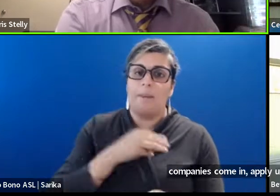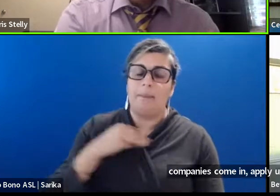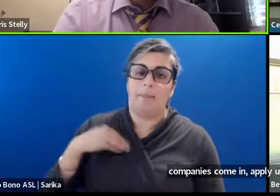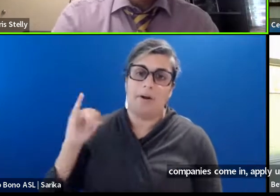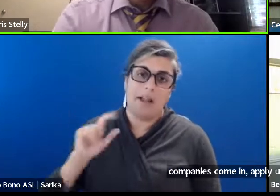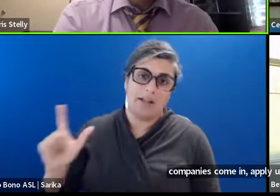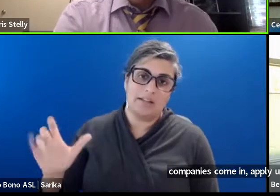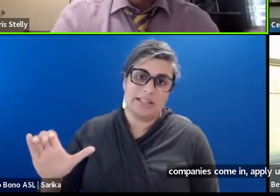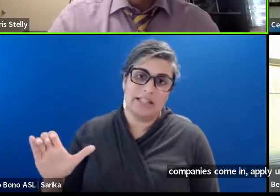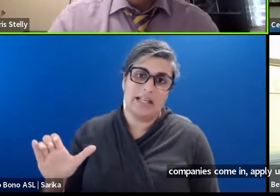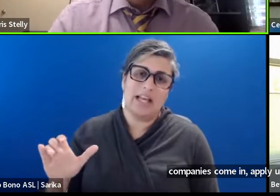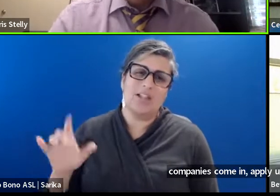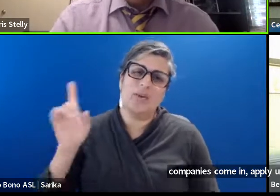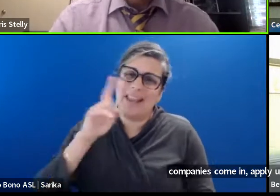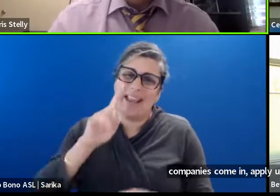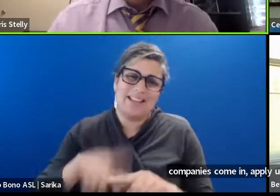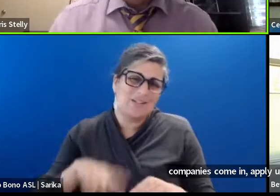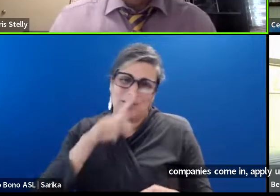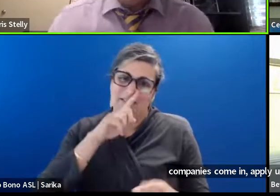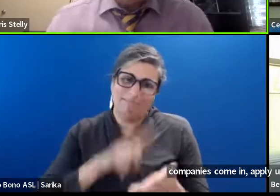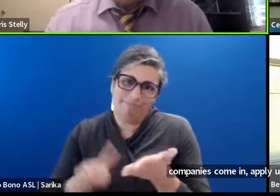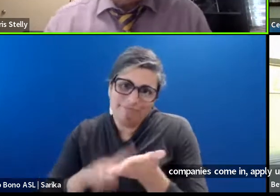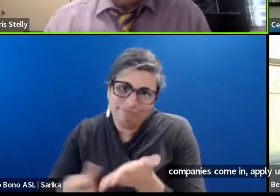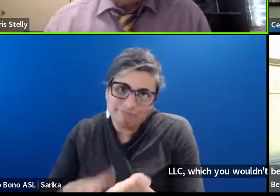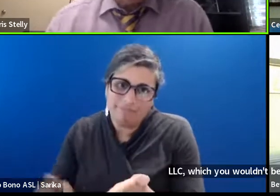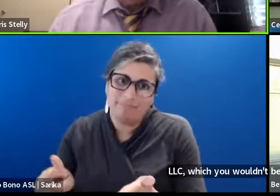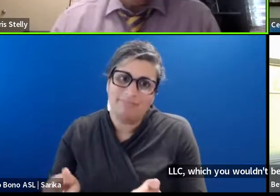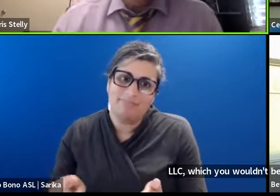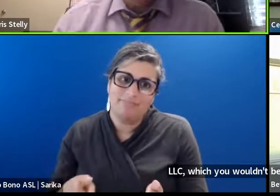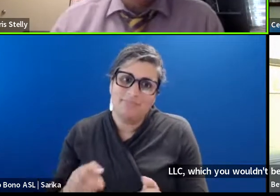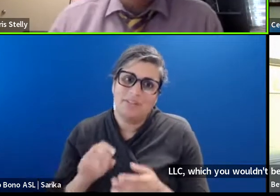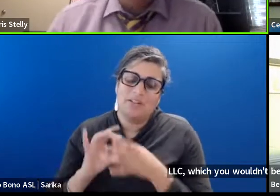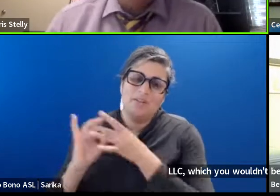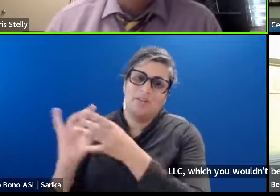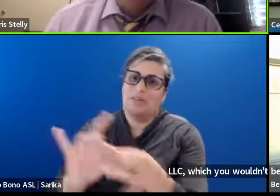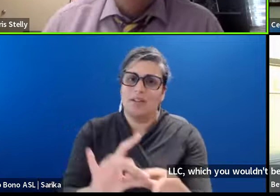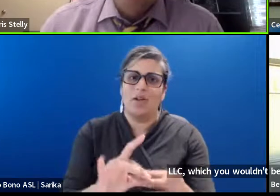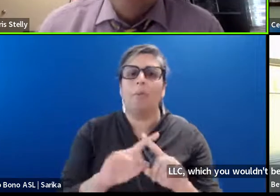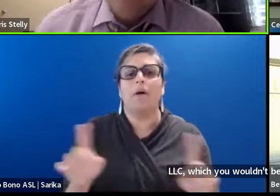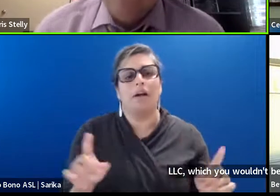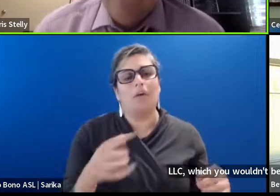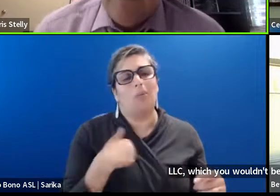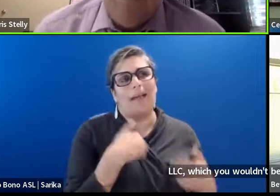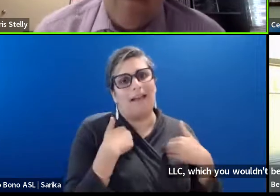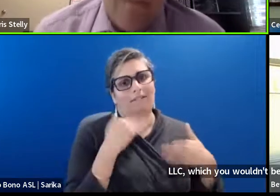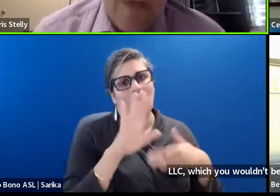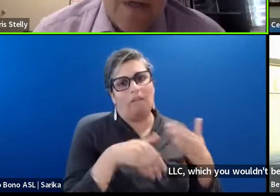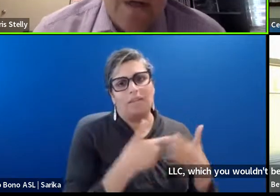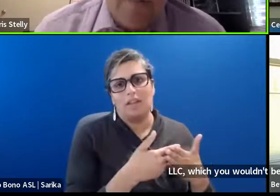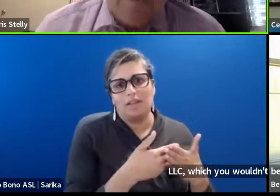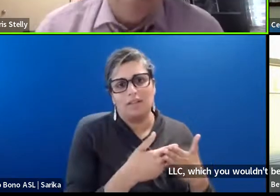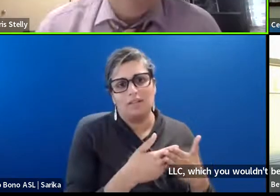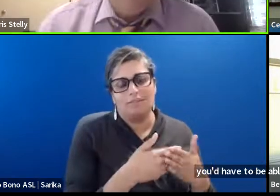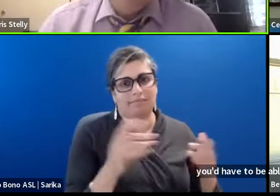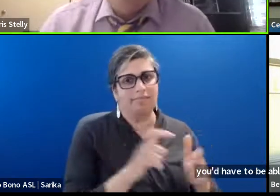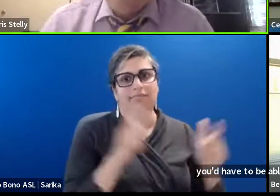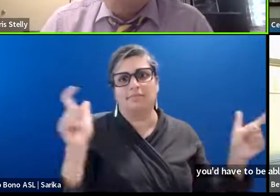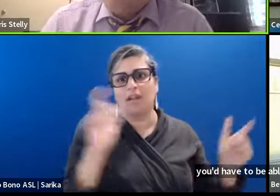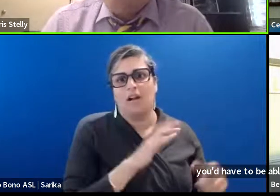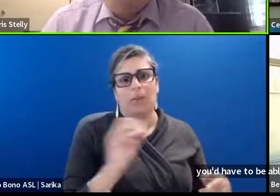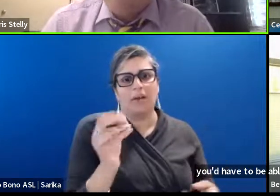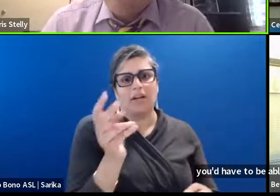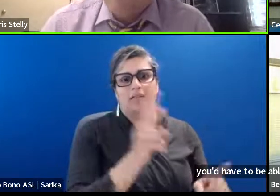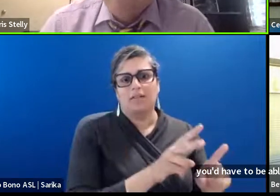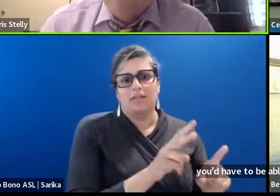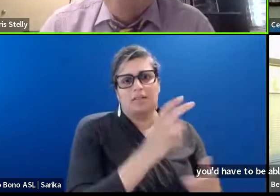you wouldn't be able to, you know, you wouldn't, you'd have to be able to trace it to a Disney, but we've had all the, you know, we've had all the big companies participate